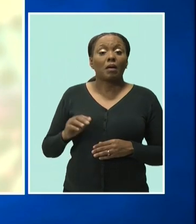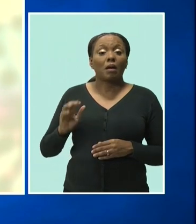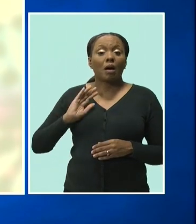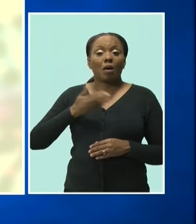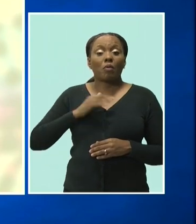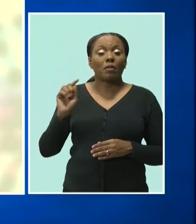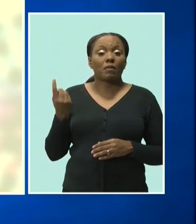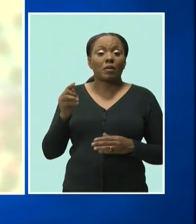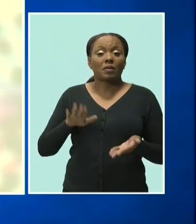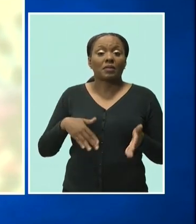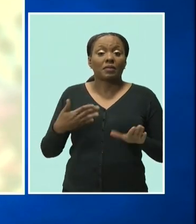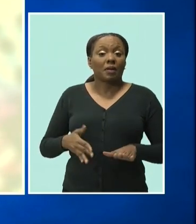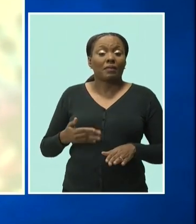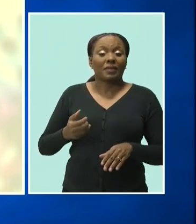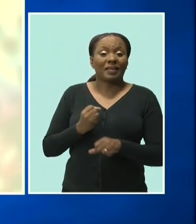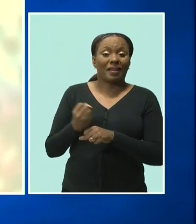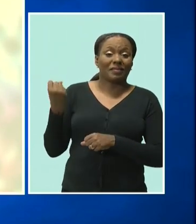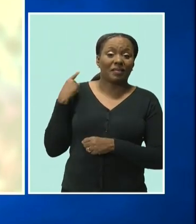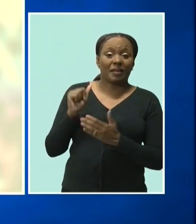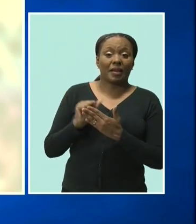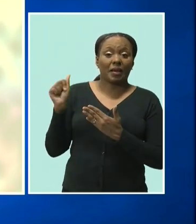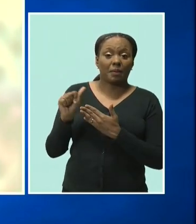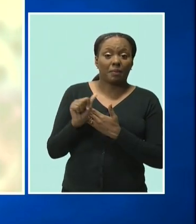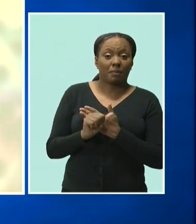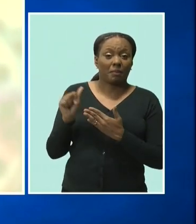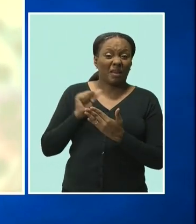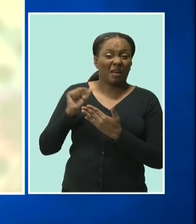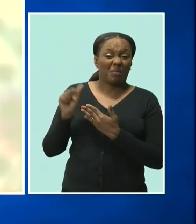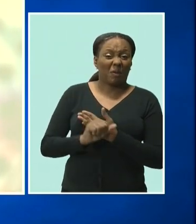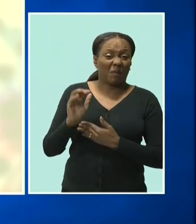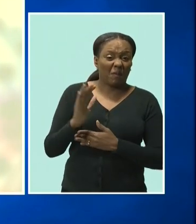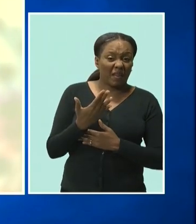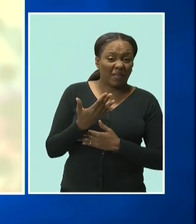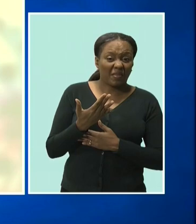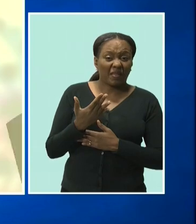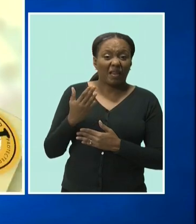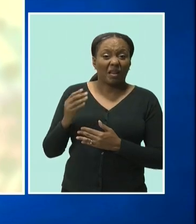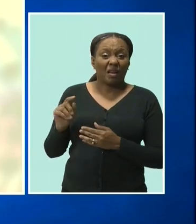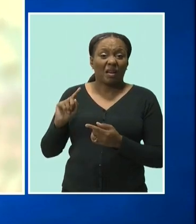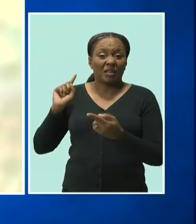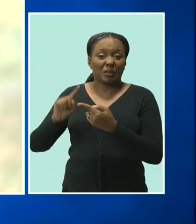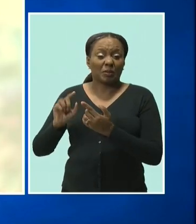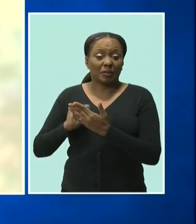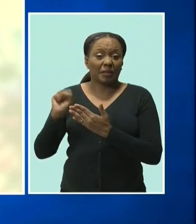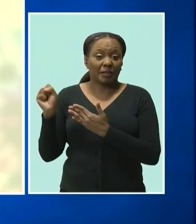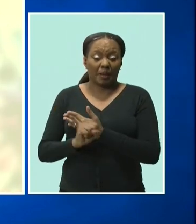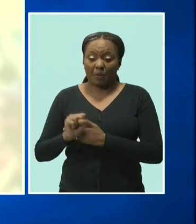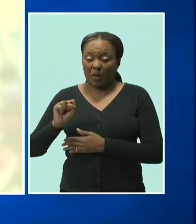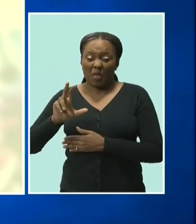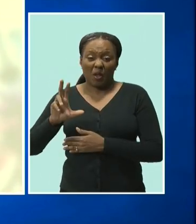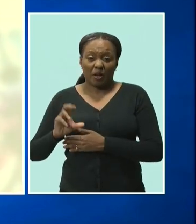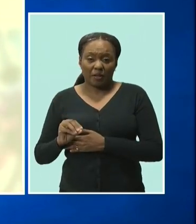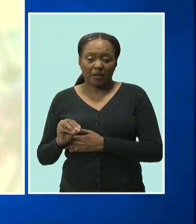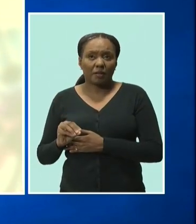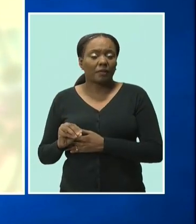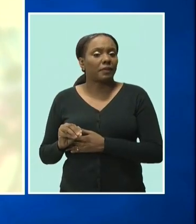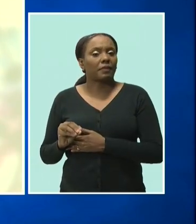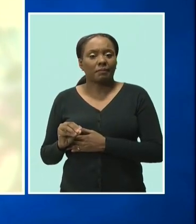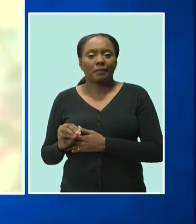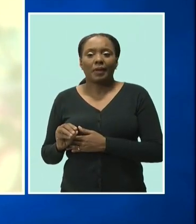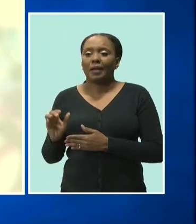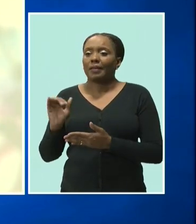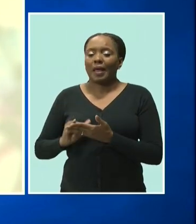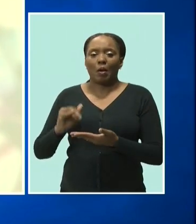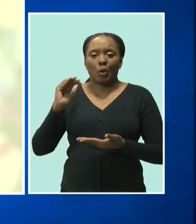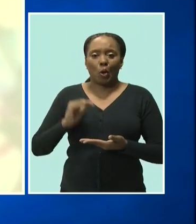April 5th, 2020, and September 30th, 2021. That's how serious it was. Now, in terms of vaccines, October